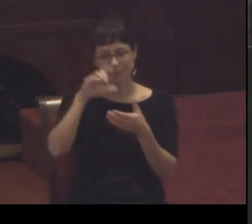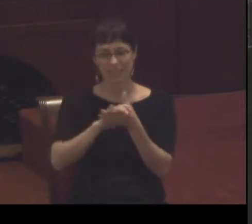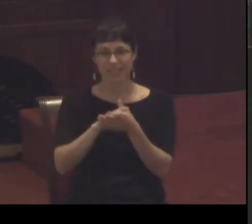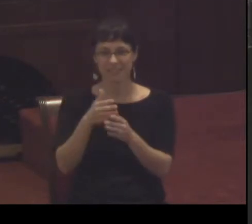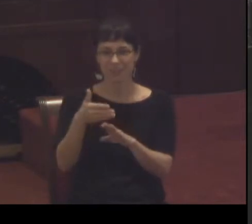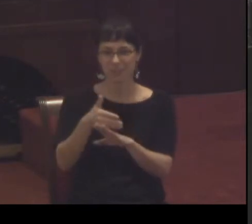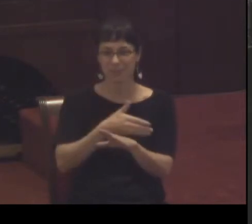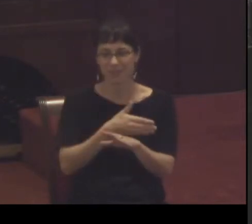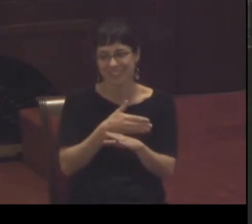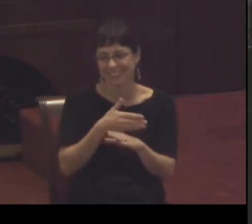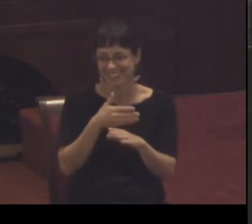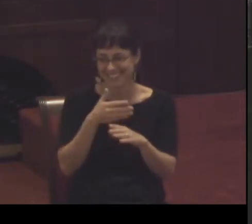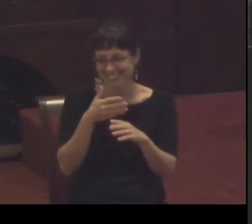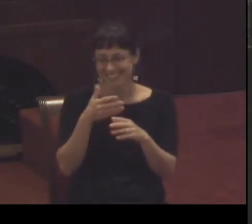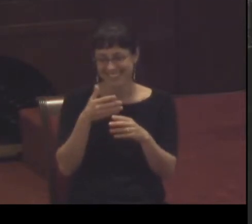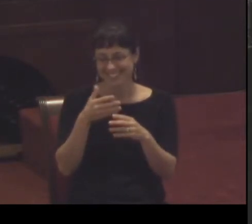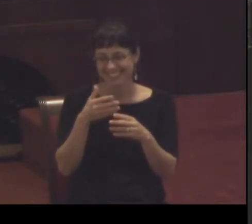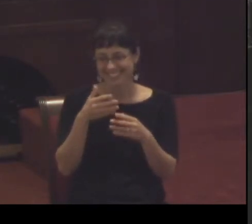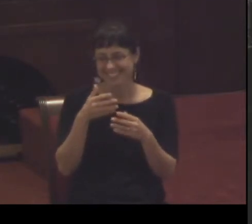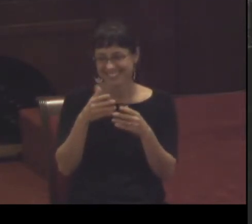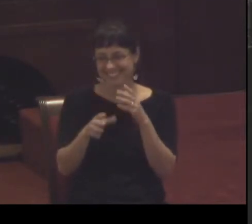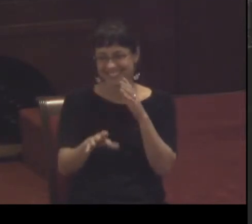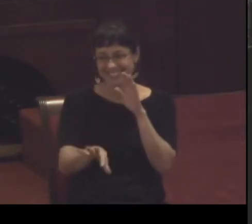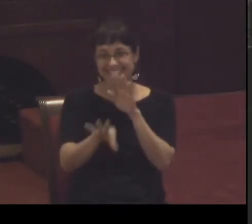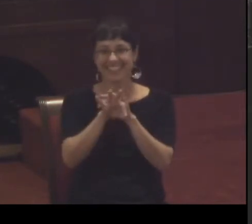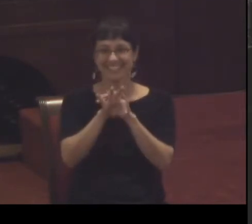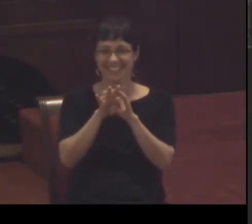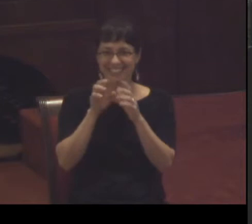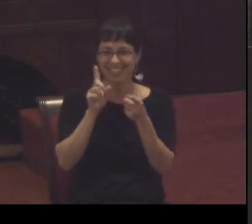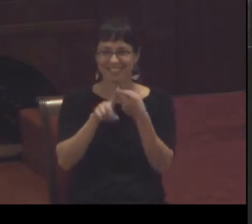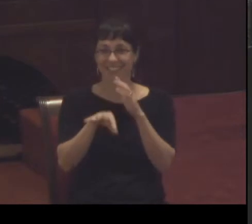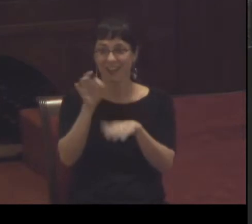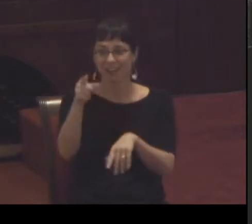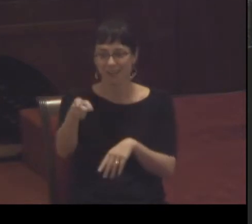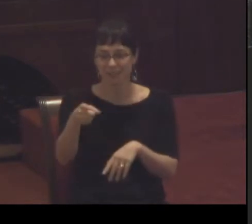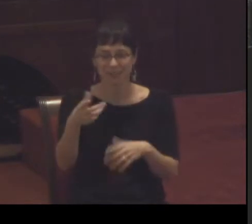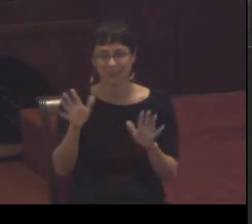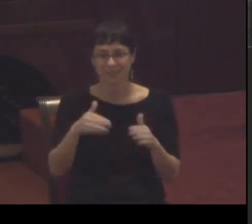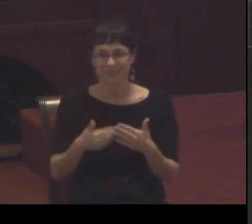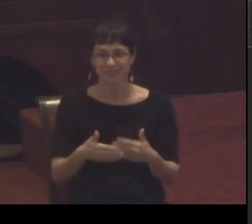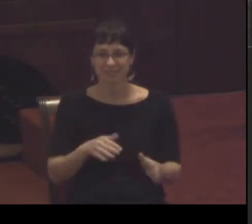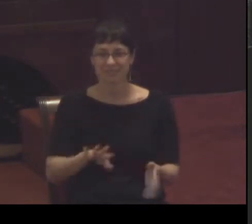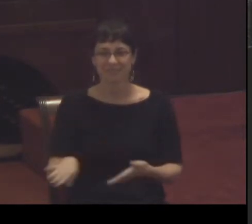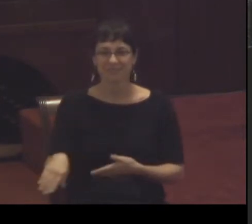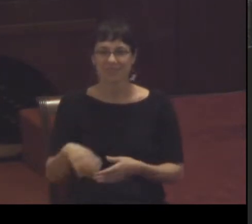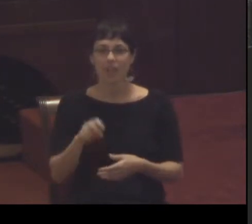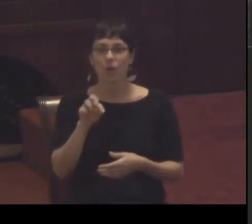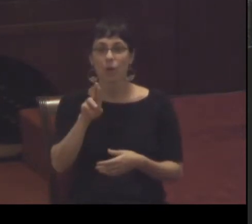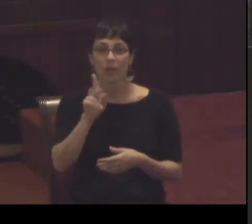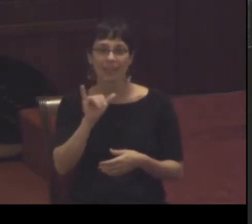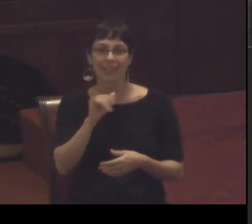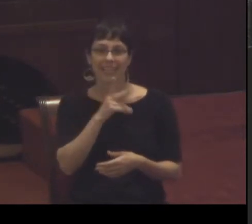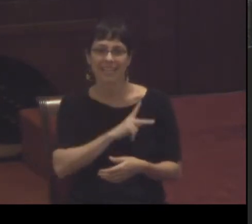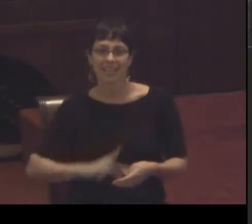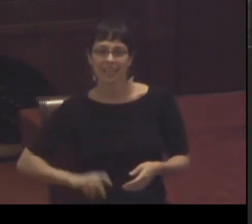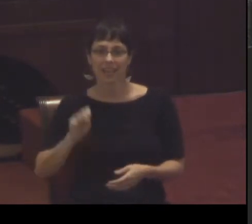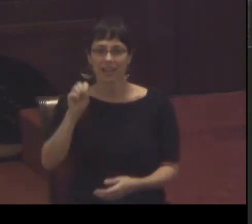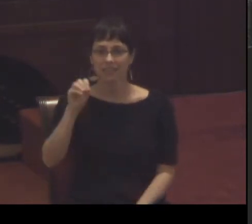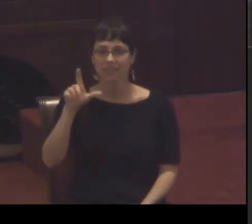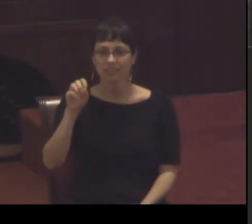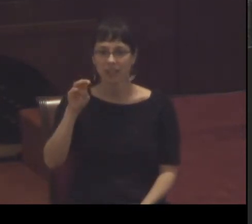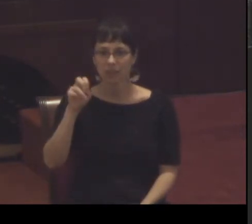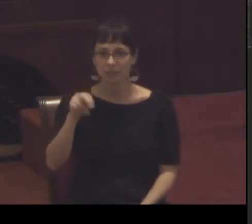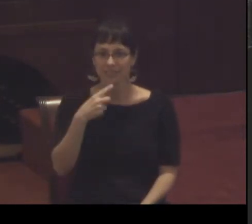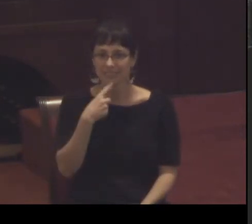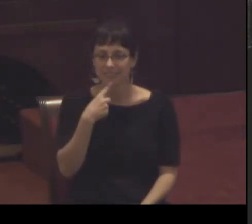John Calvin used that one on his wife or you can just use one that King Solomon used in the Song of Songs